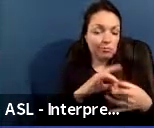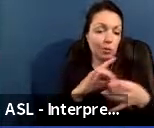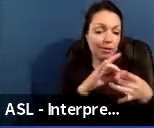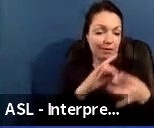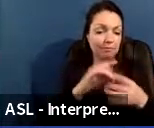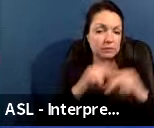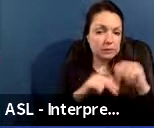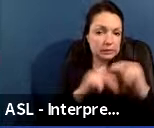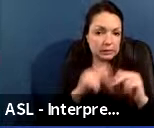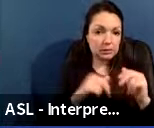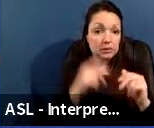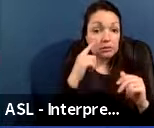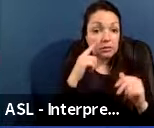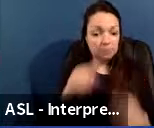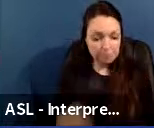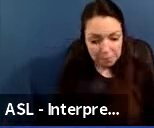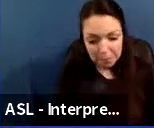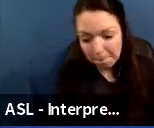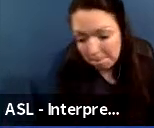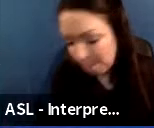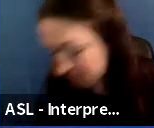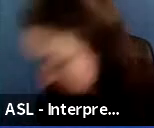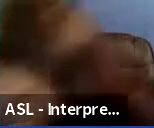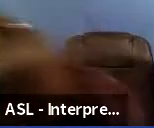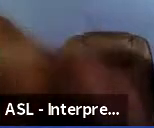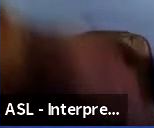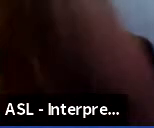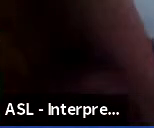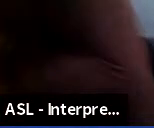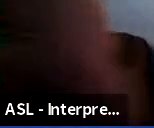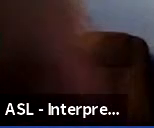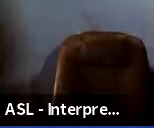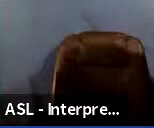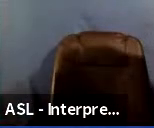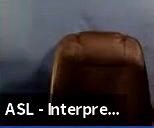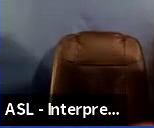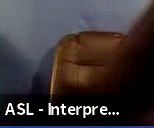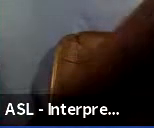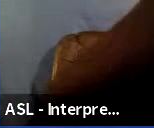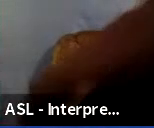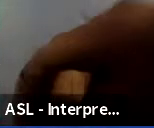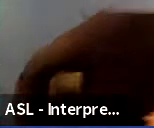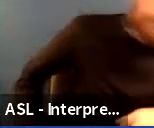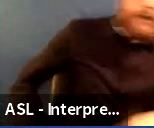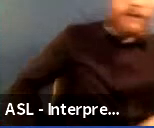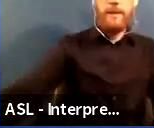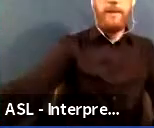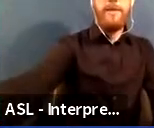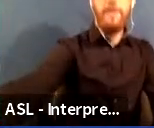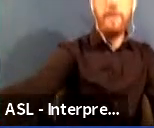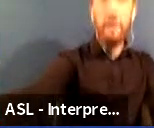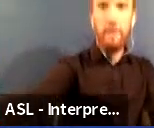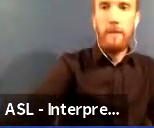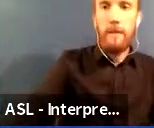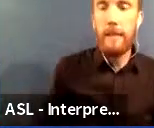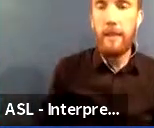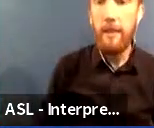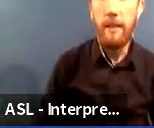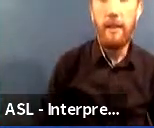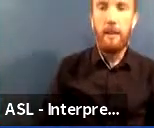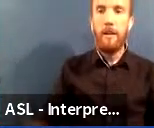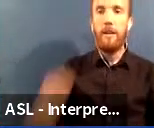reference, CPS owns seven stadiums throughout the city. They are Eckershall, Gately,